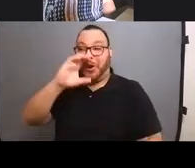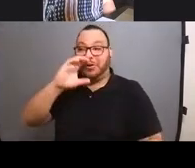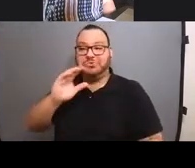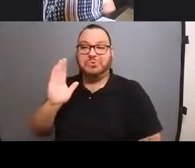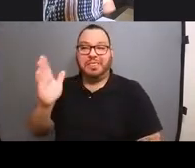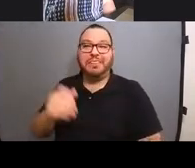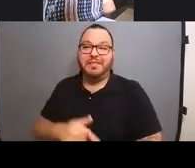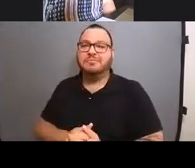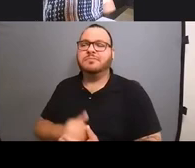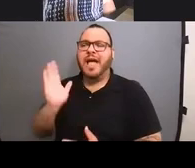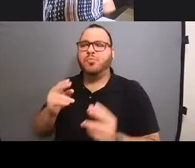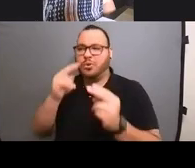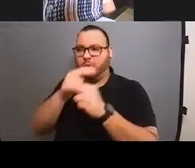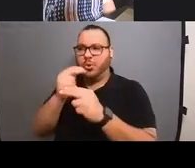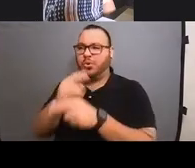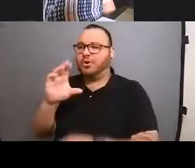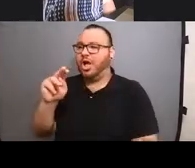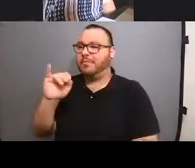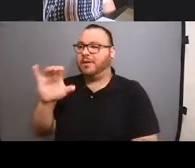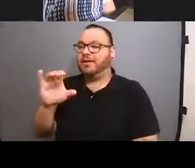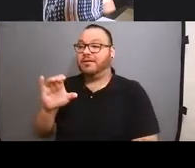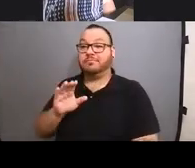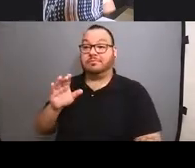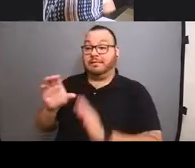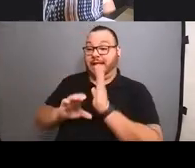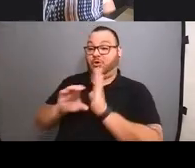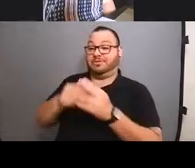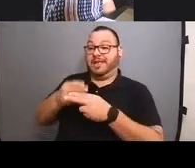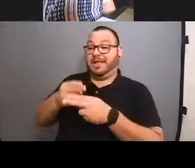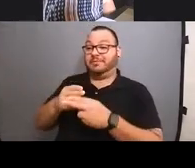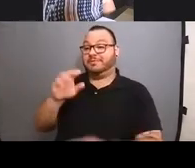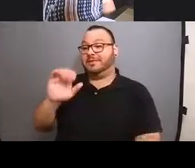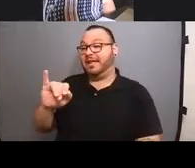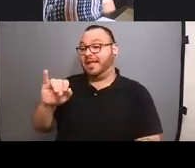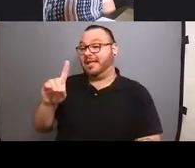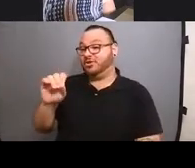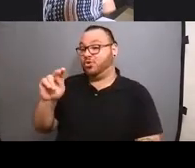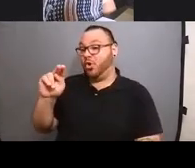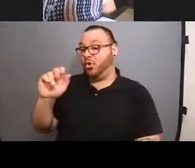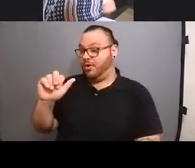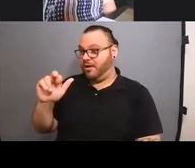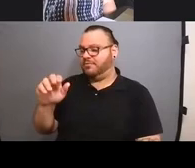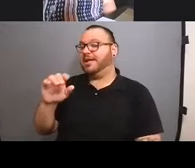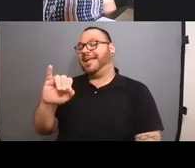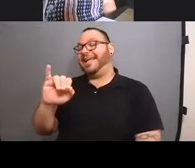going to do some little comics. Her name is Adora Belli and she's based loosely on me.